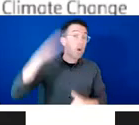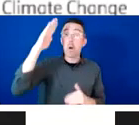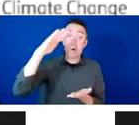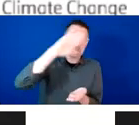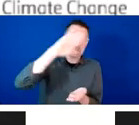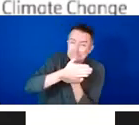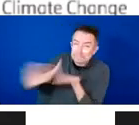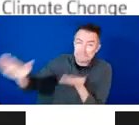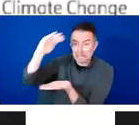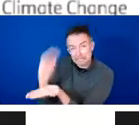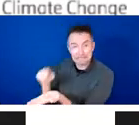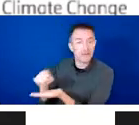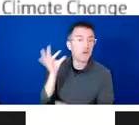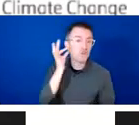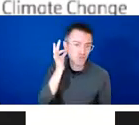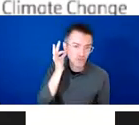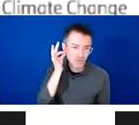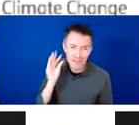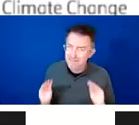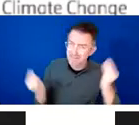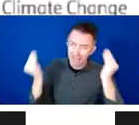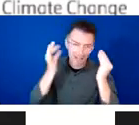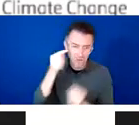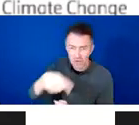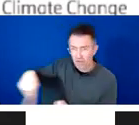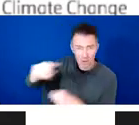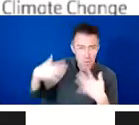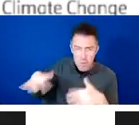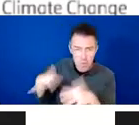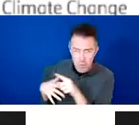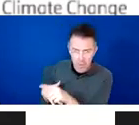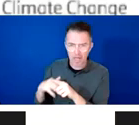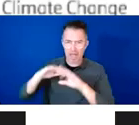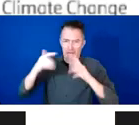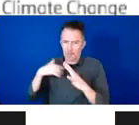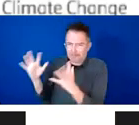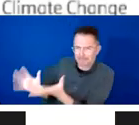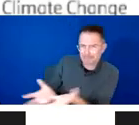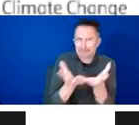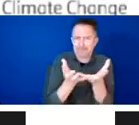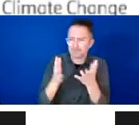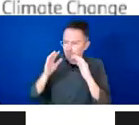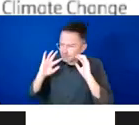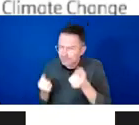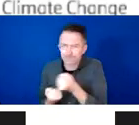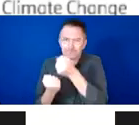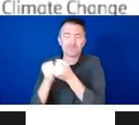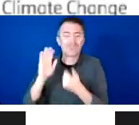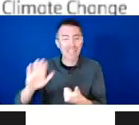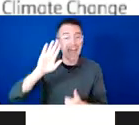reproductive health and rights around the world and on ending the preventable deaths of mothers' borns.